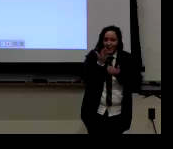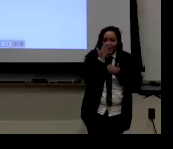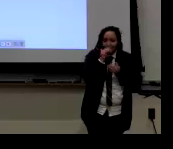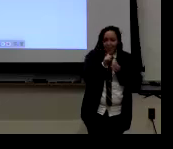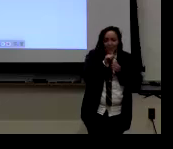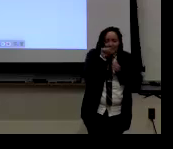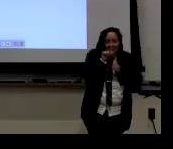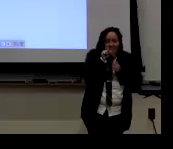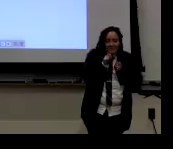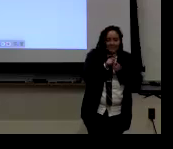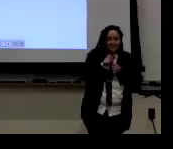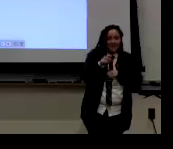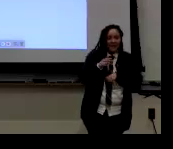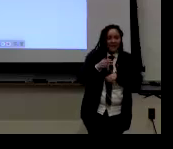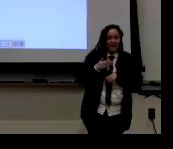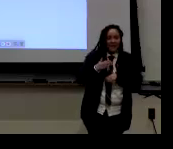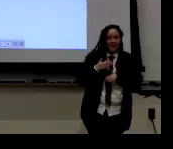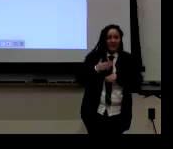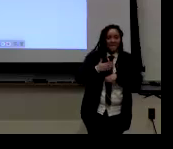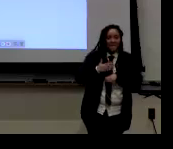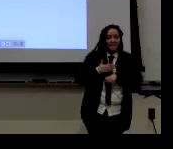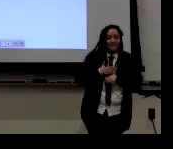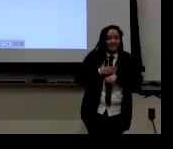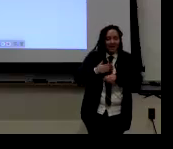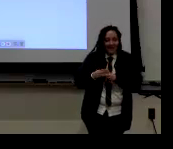That, I didn't look at that specifically.